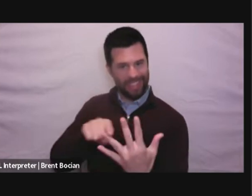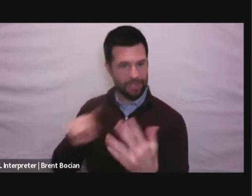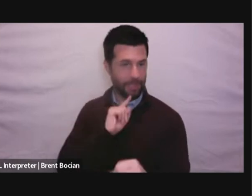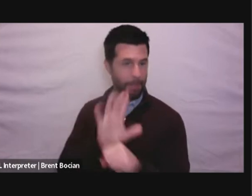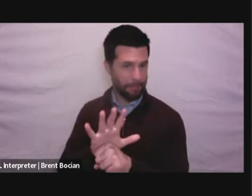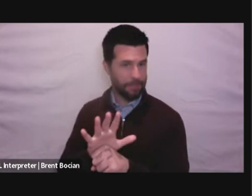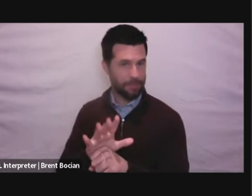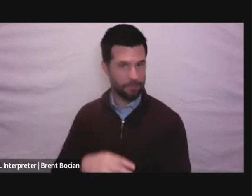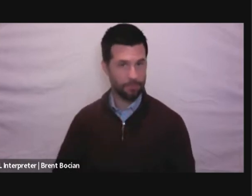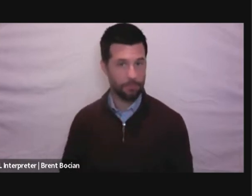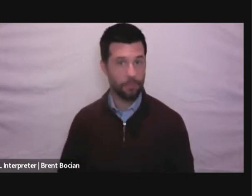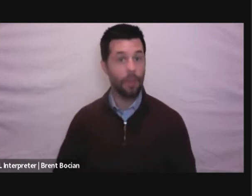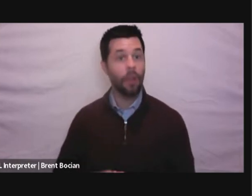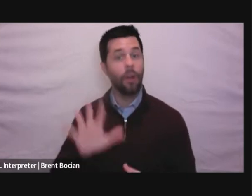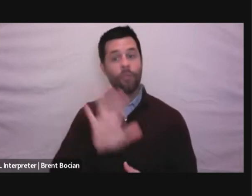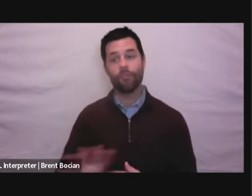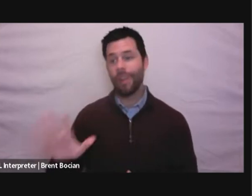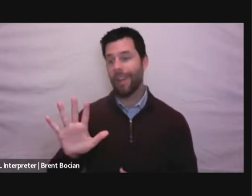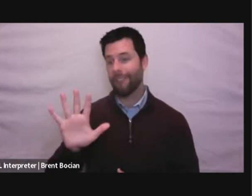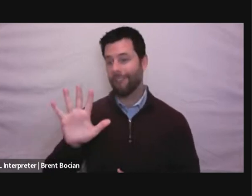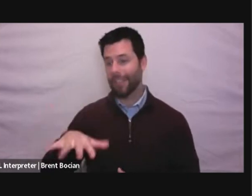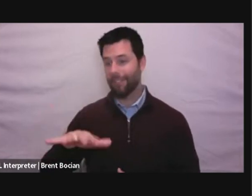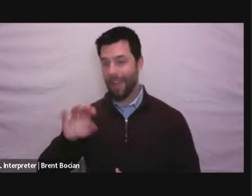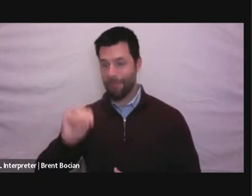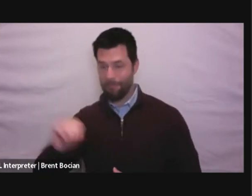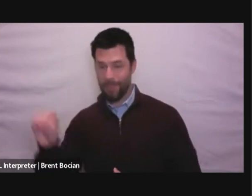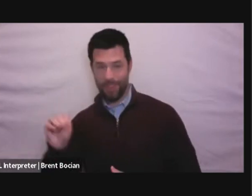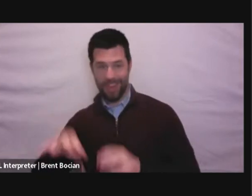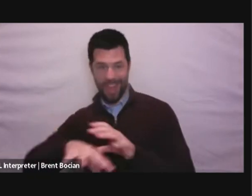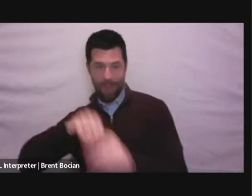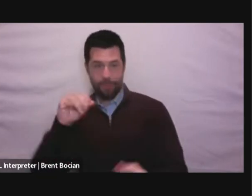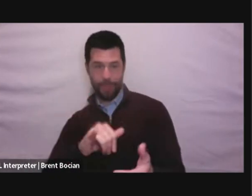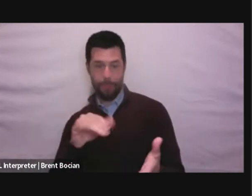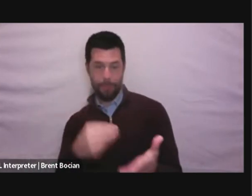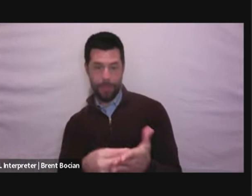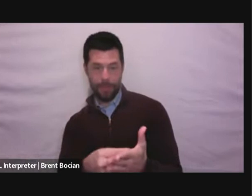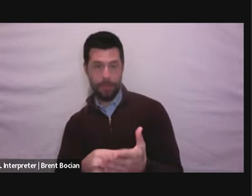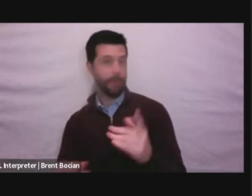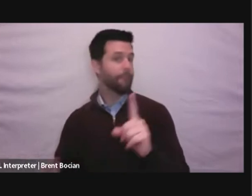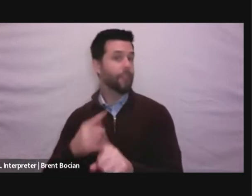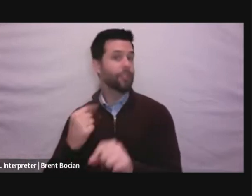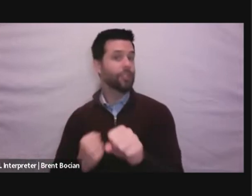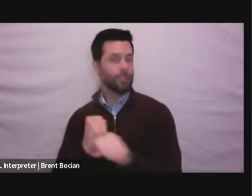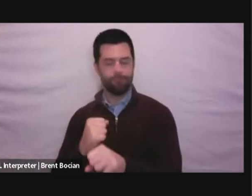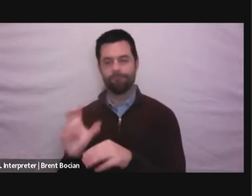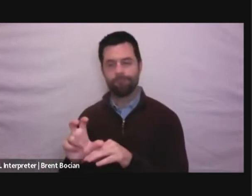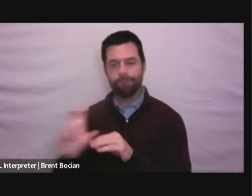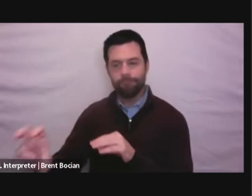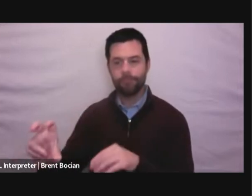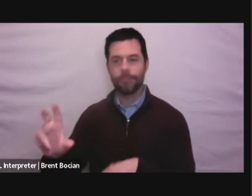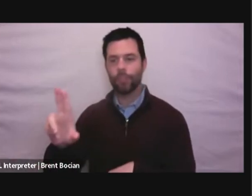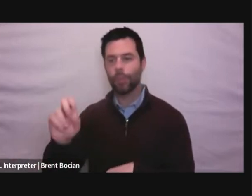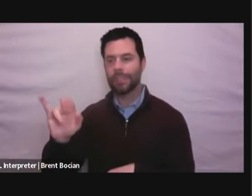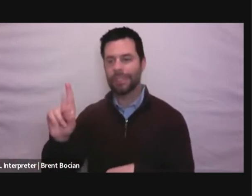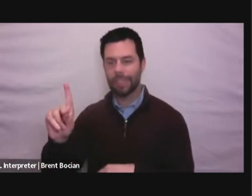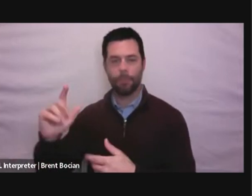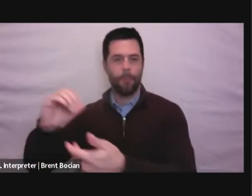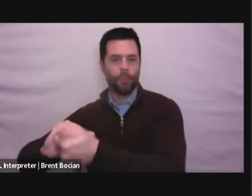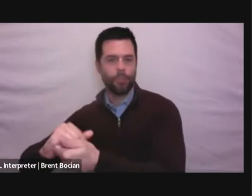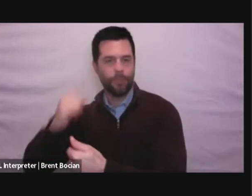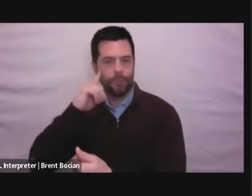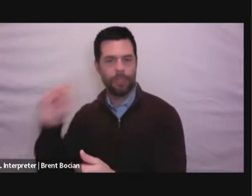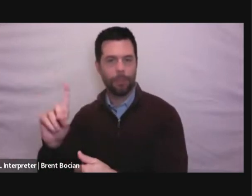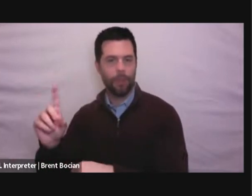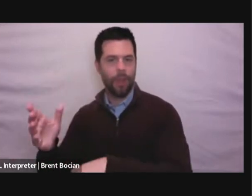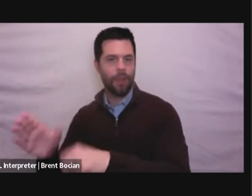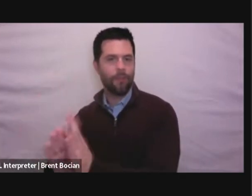About $55 million of that funding in the first year is going to USAID's Partnerships for Democratic Development, which